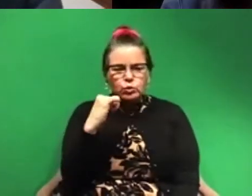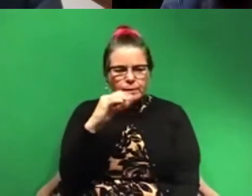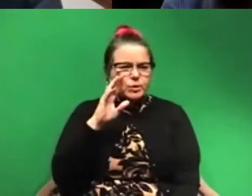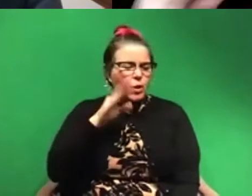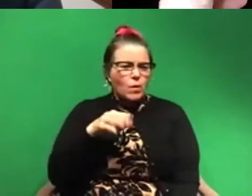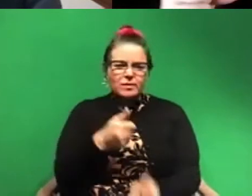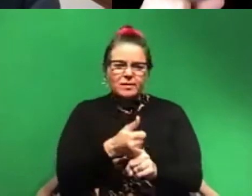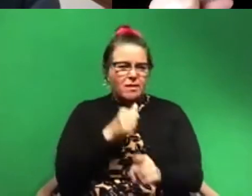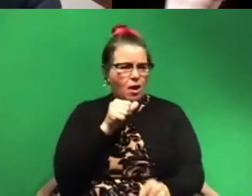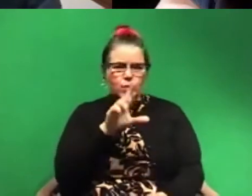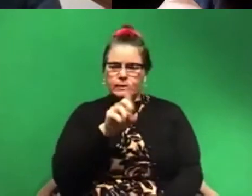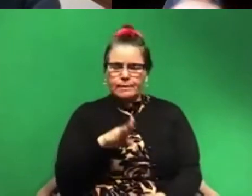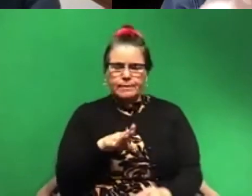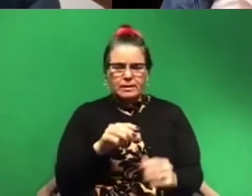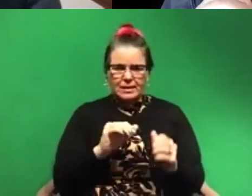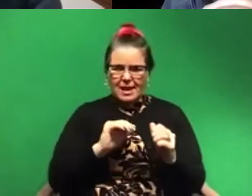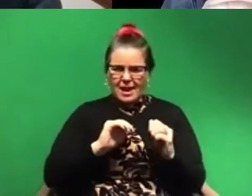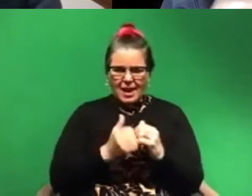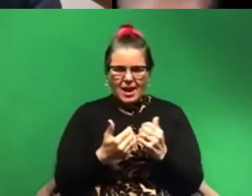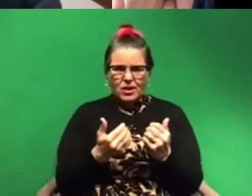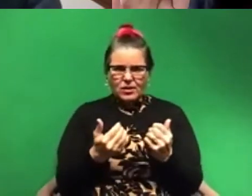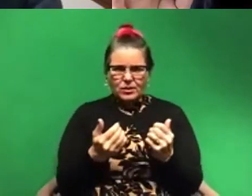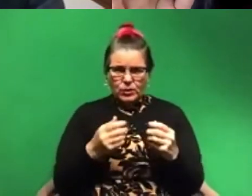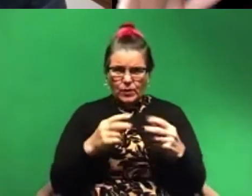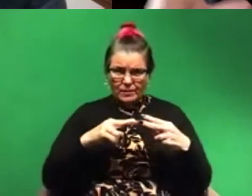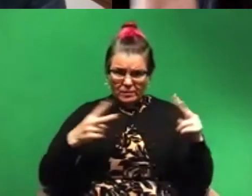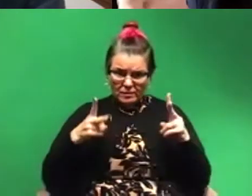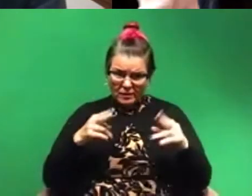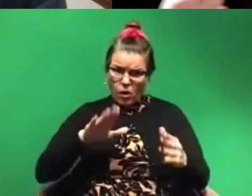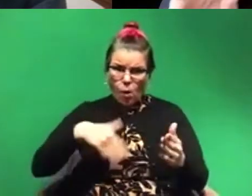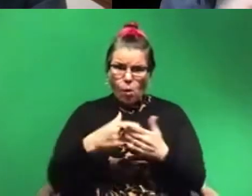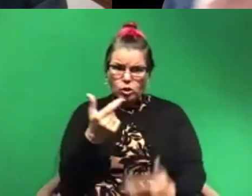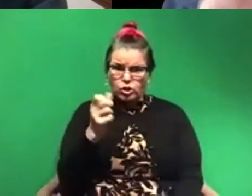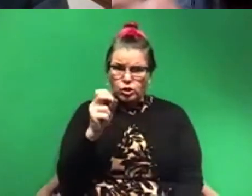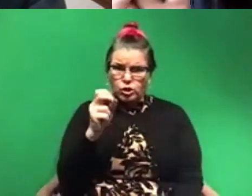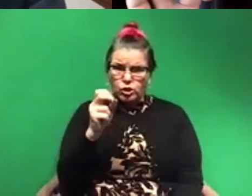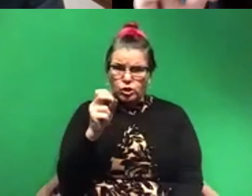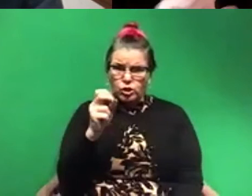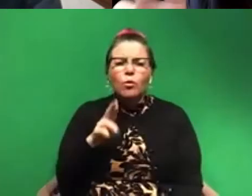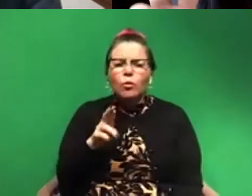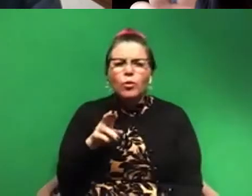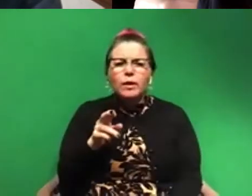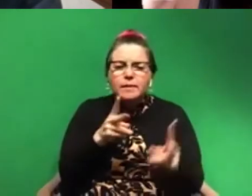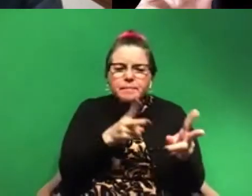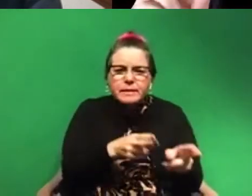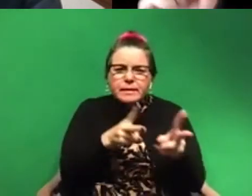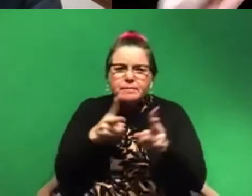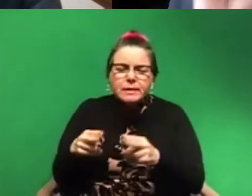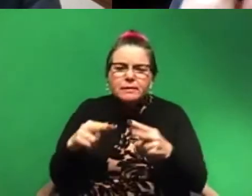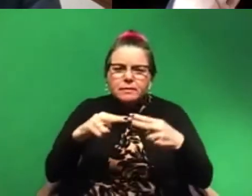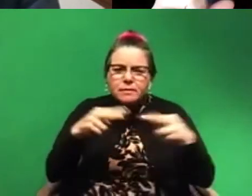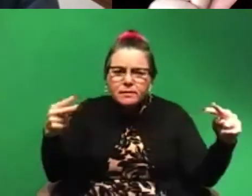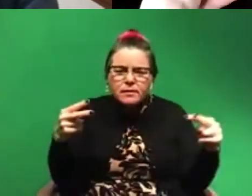your database. How do you then, do you have to sequence its whole genome or do you have to just take bits and pieces to identify your like